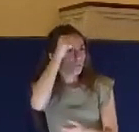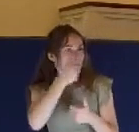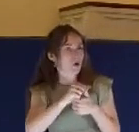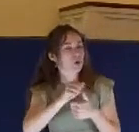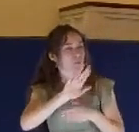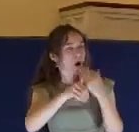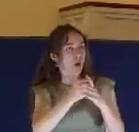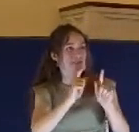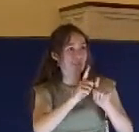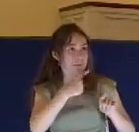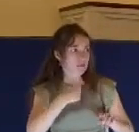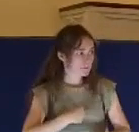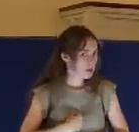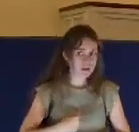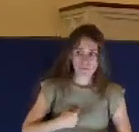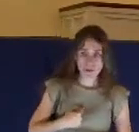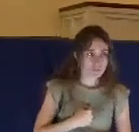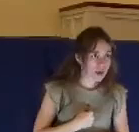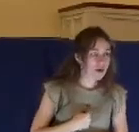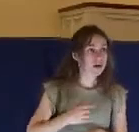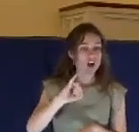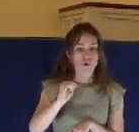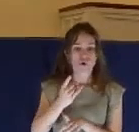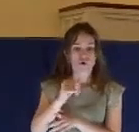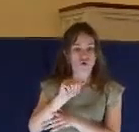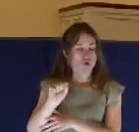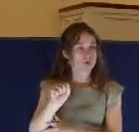went out to put into effect the plan